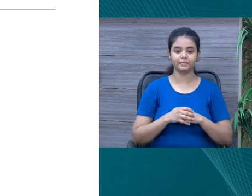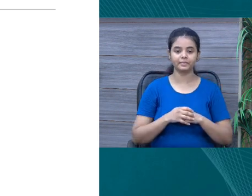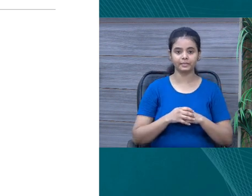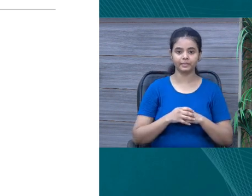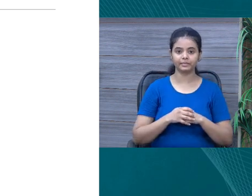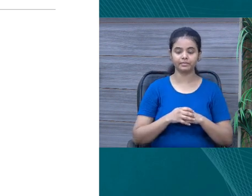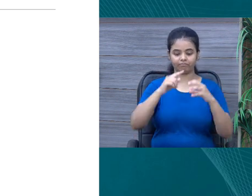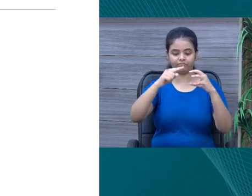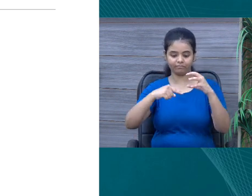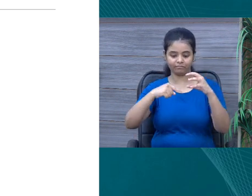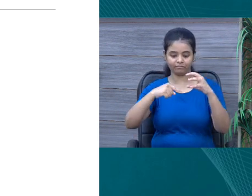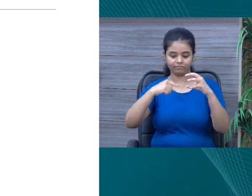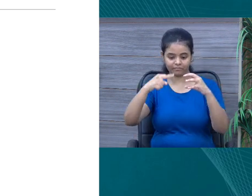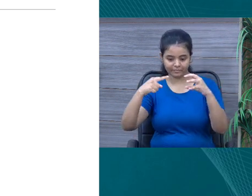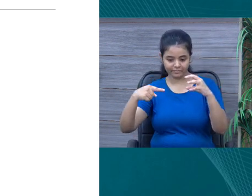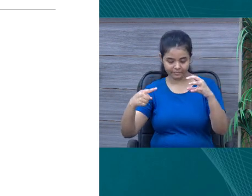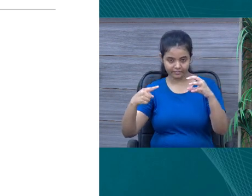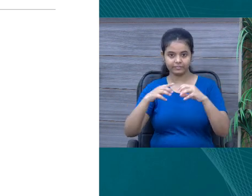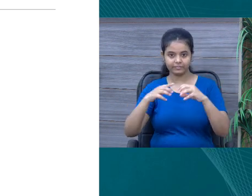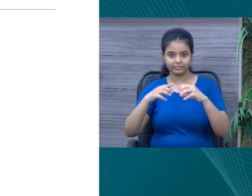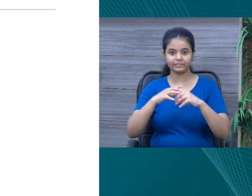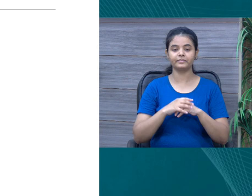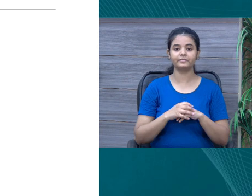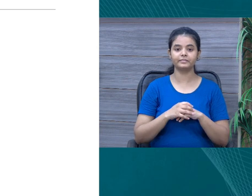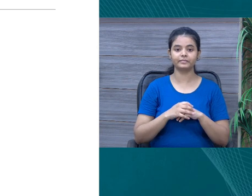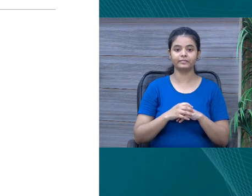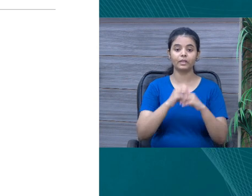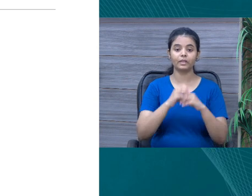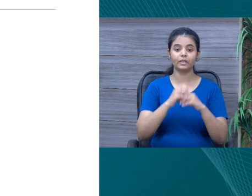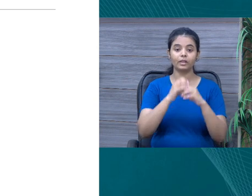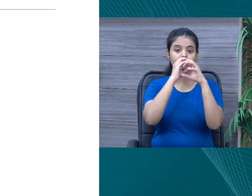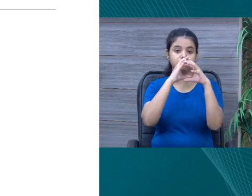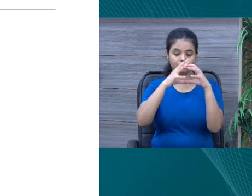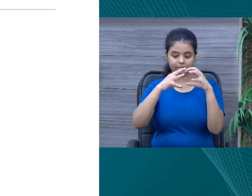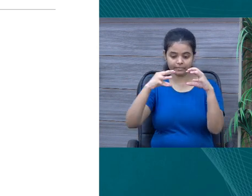Curly, shell,